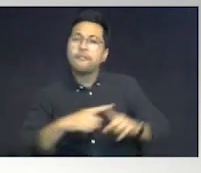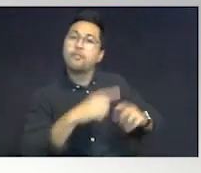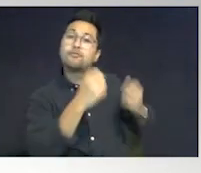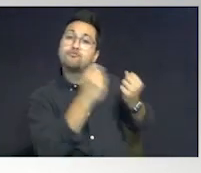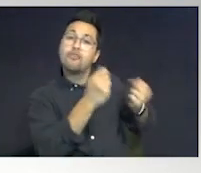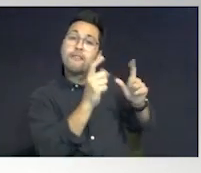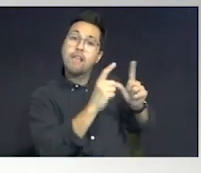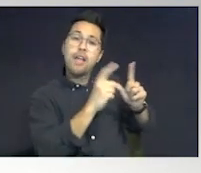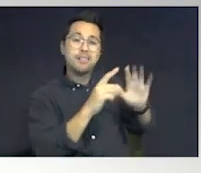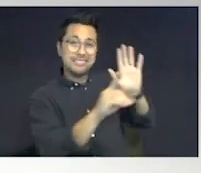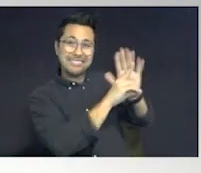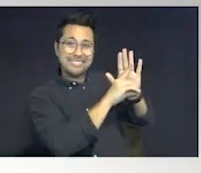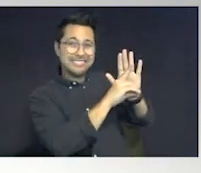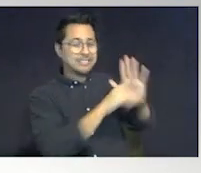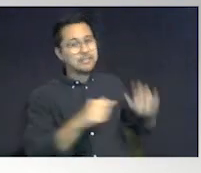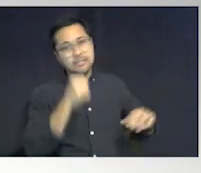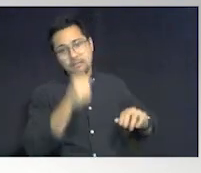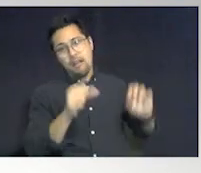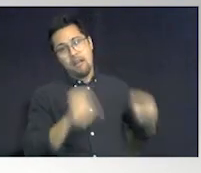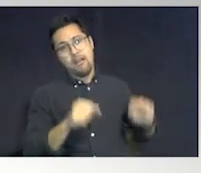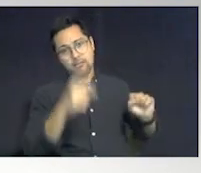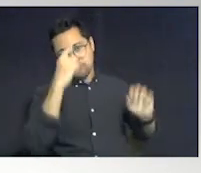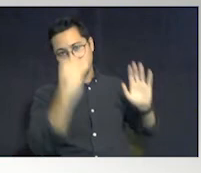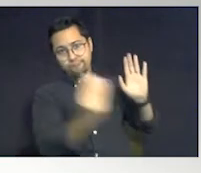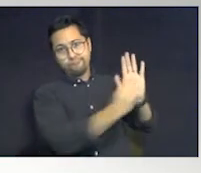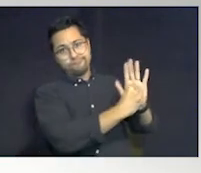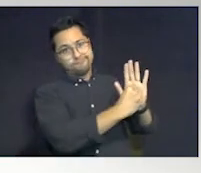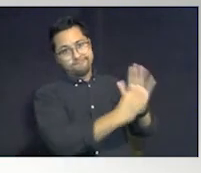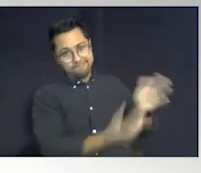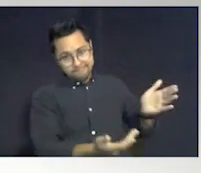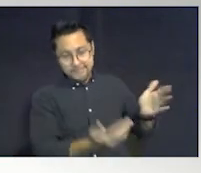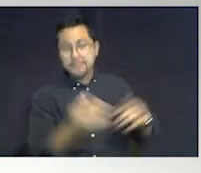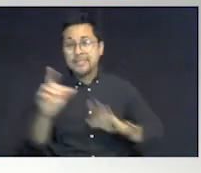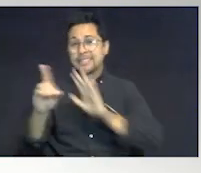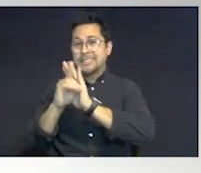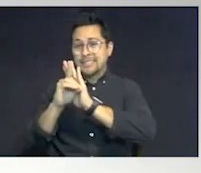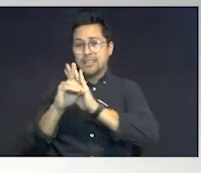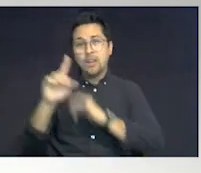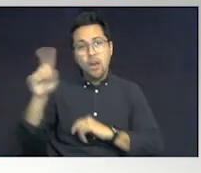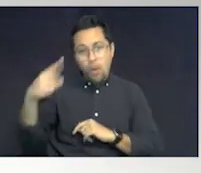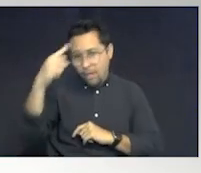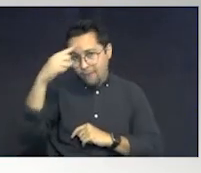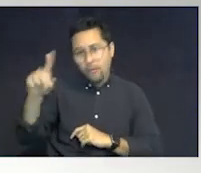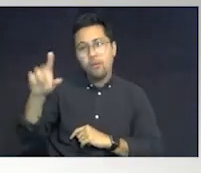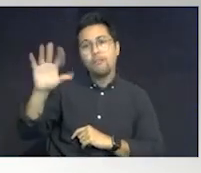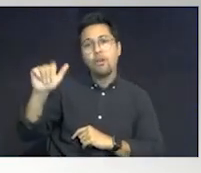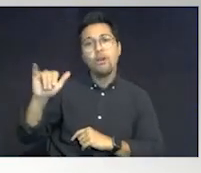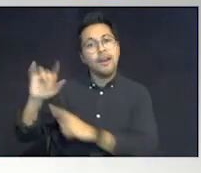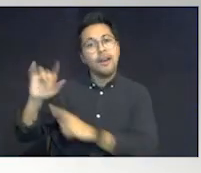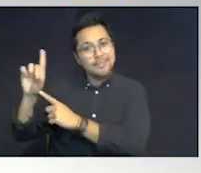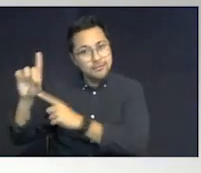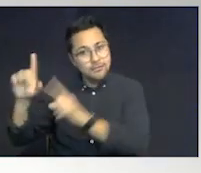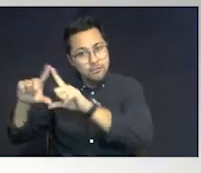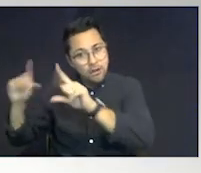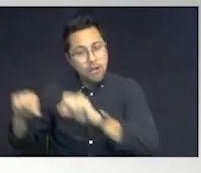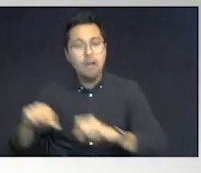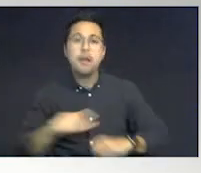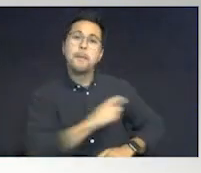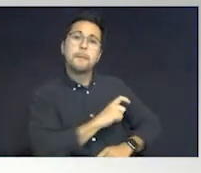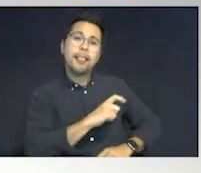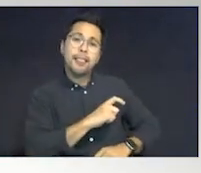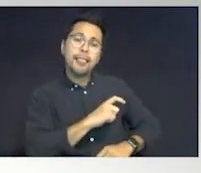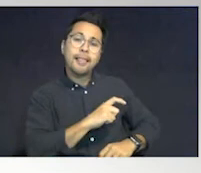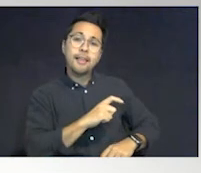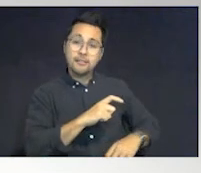license, the D is not eligible for those. Okay? These are for Florida identification cards. The police officers